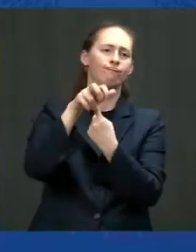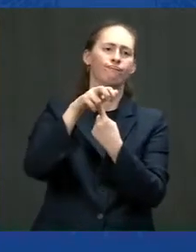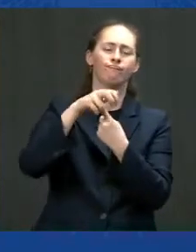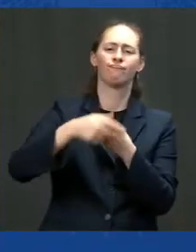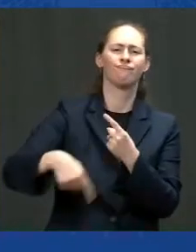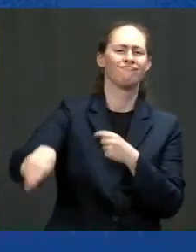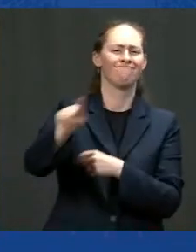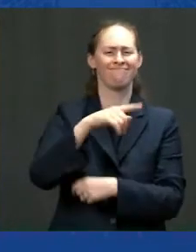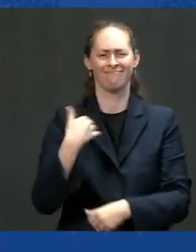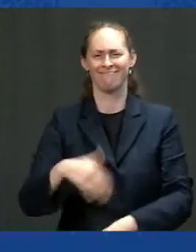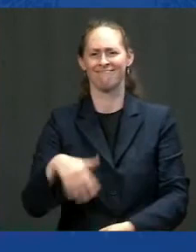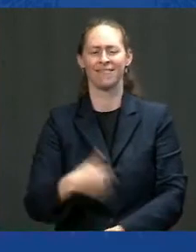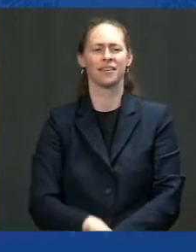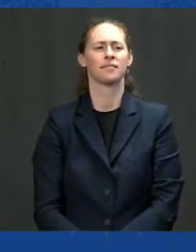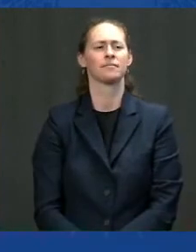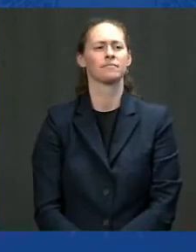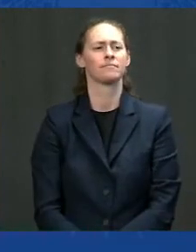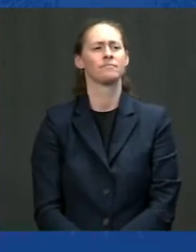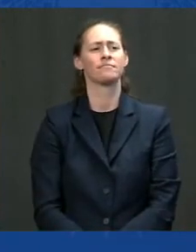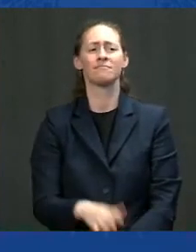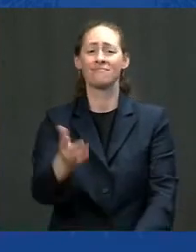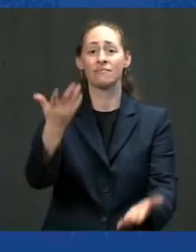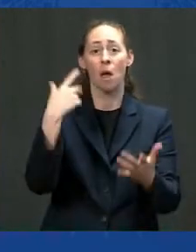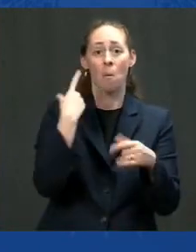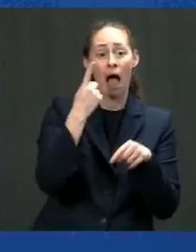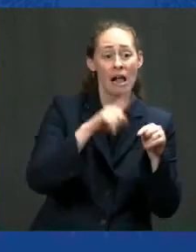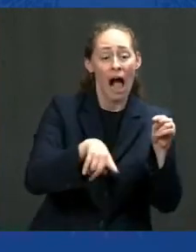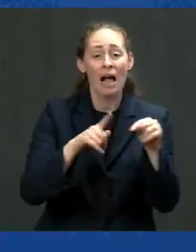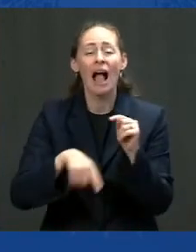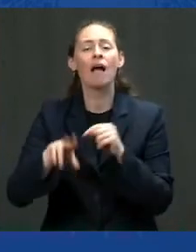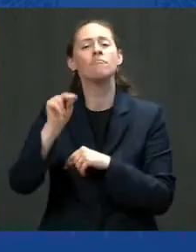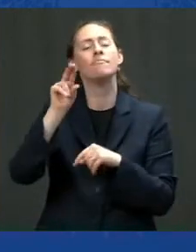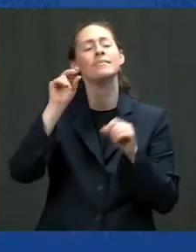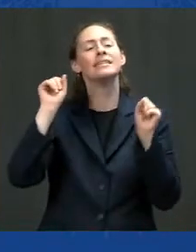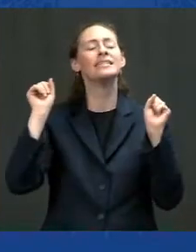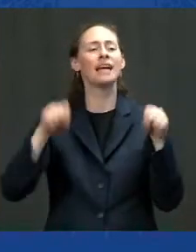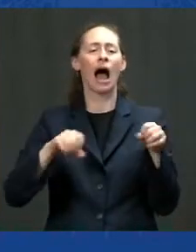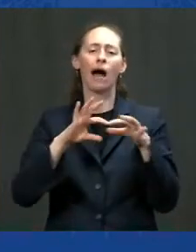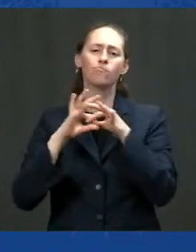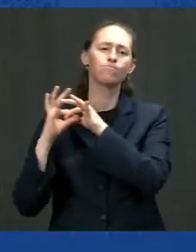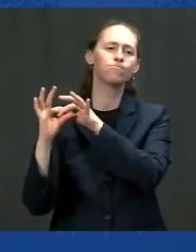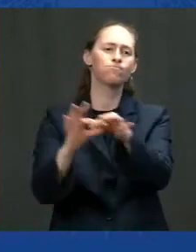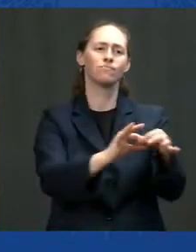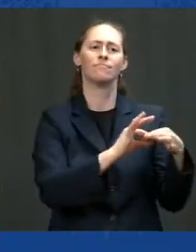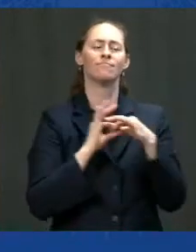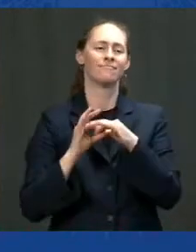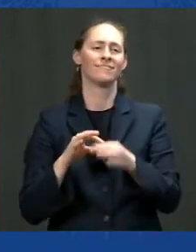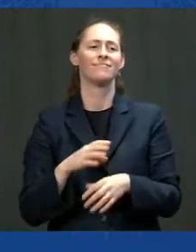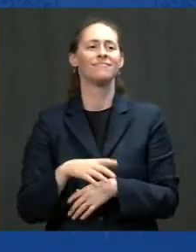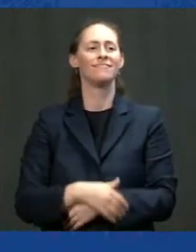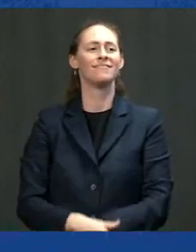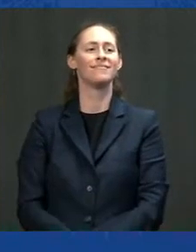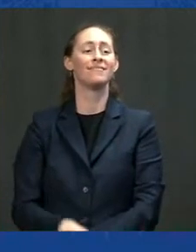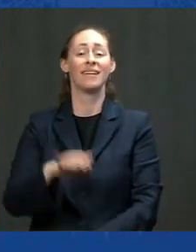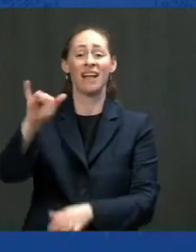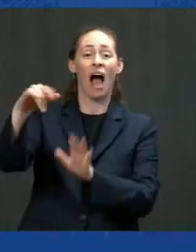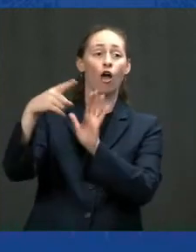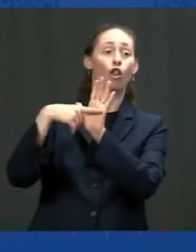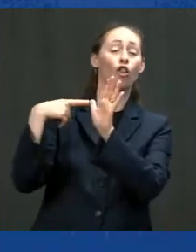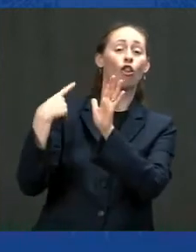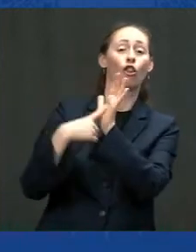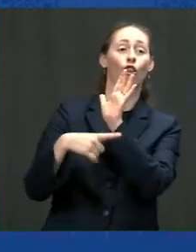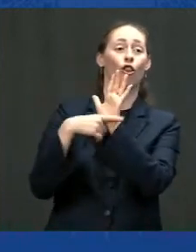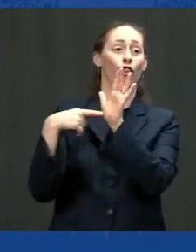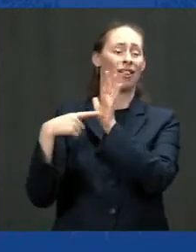There's not a single thing you can't do. So I reject, out of hand, I've been criticized for this for some time,